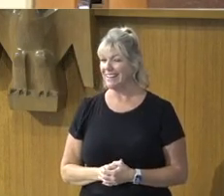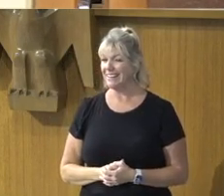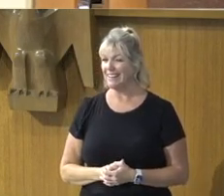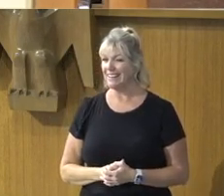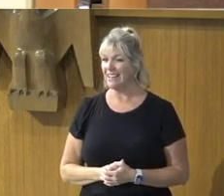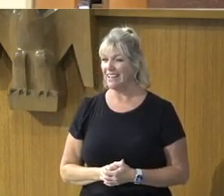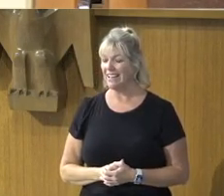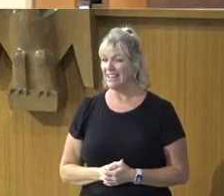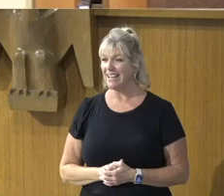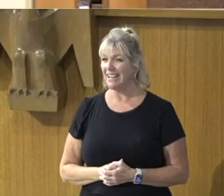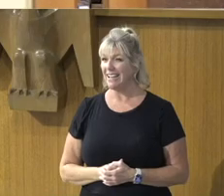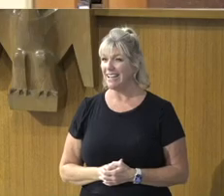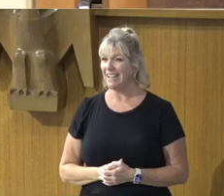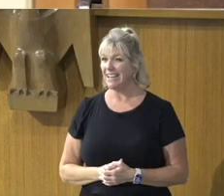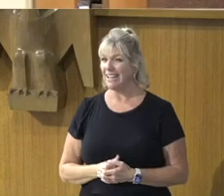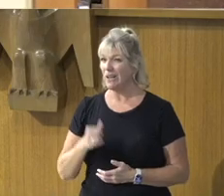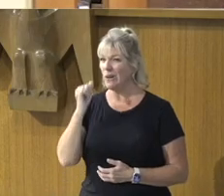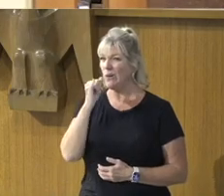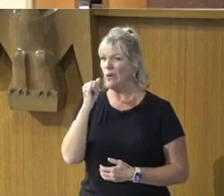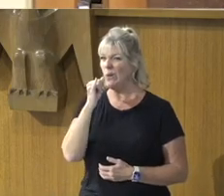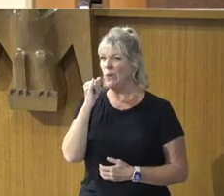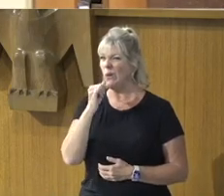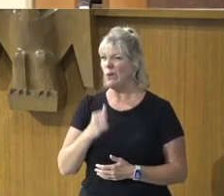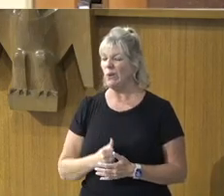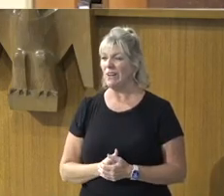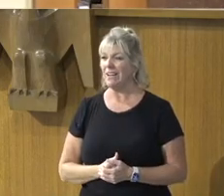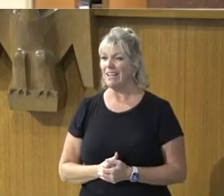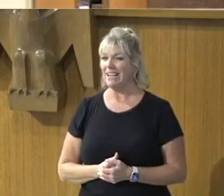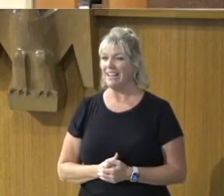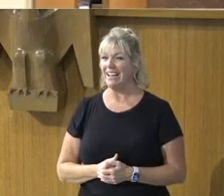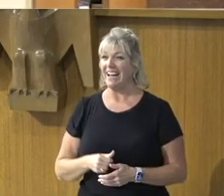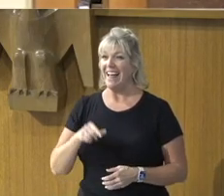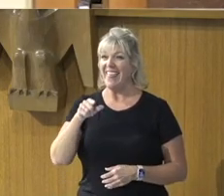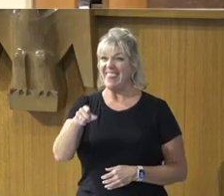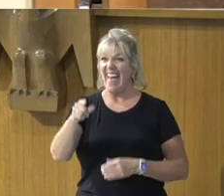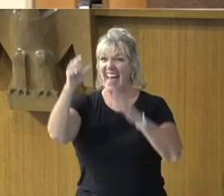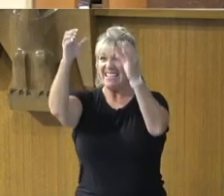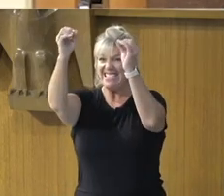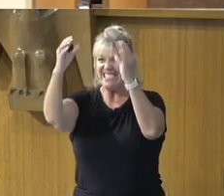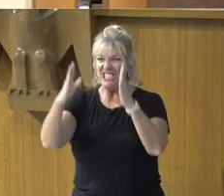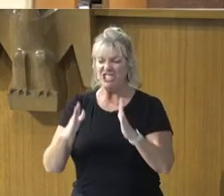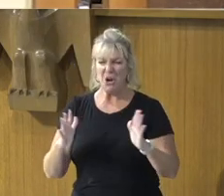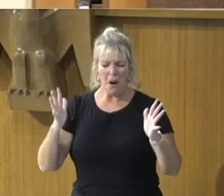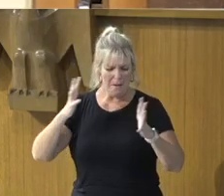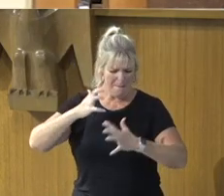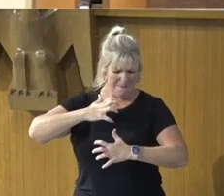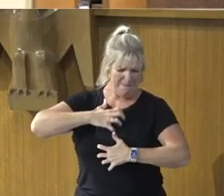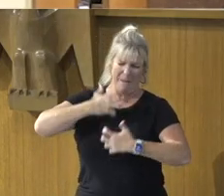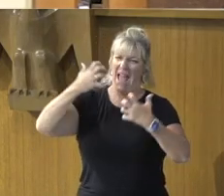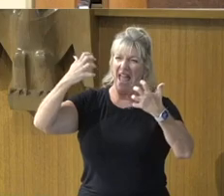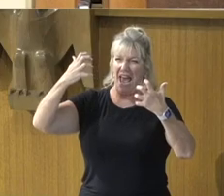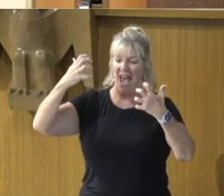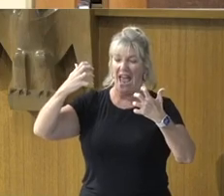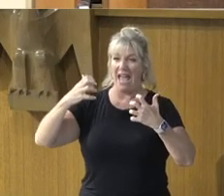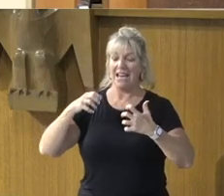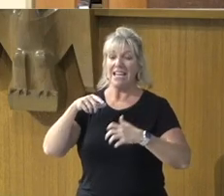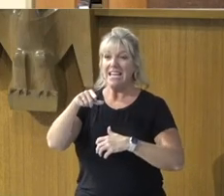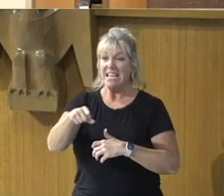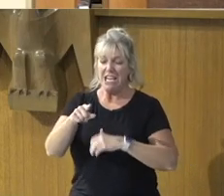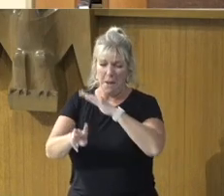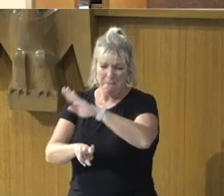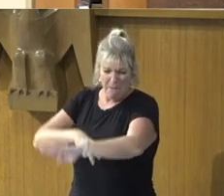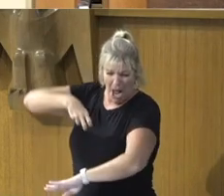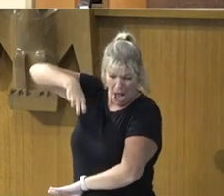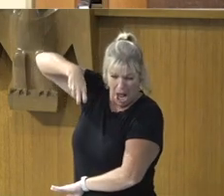Ooh, In a single leap, Over three rows of chairs, Which almost cost the young teacher, His collarbone,